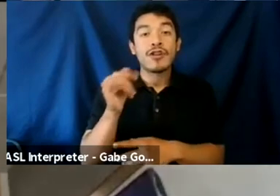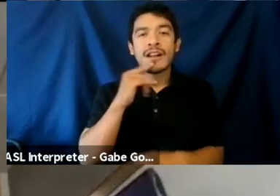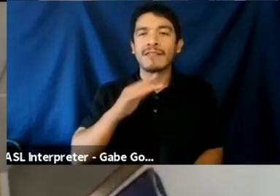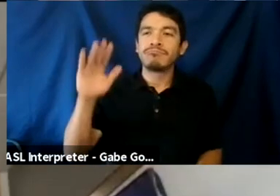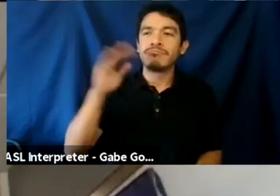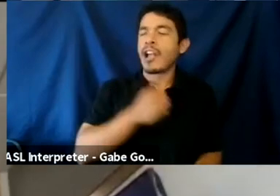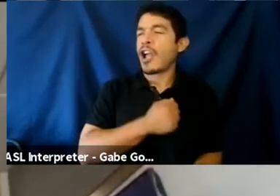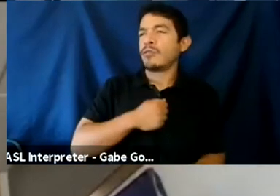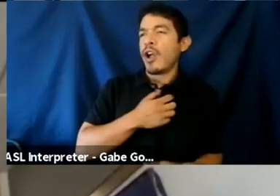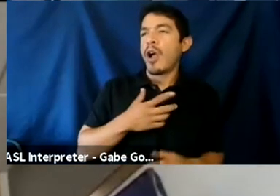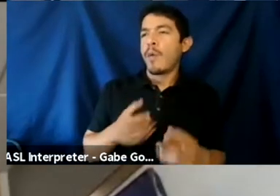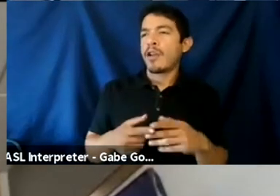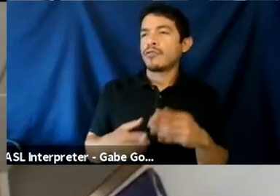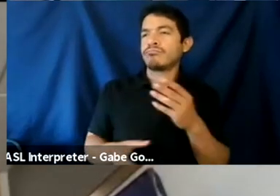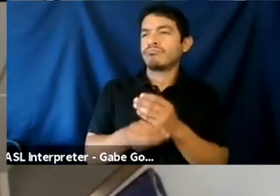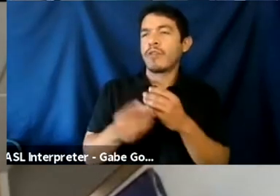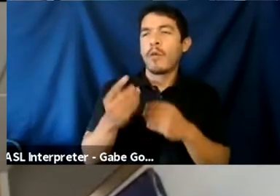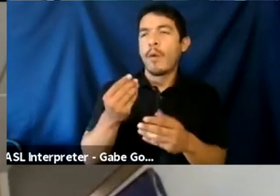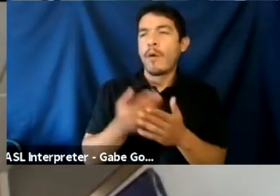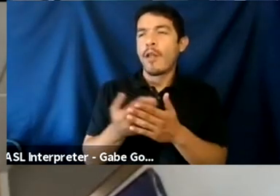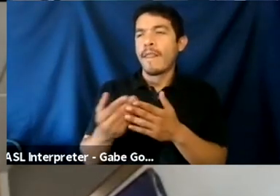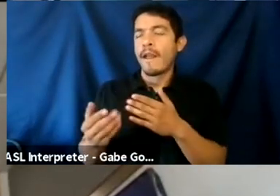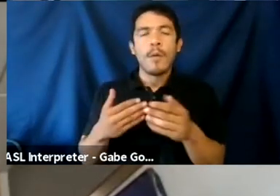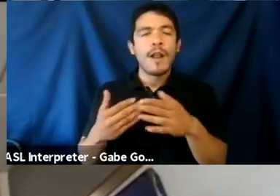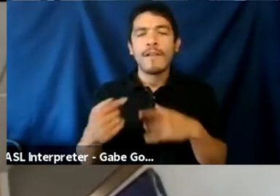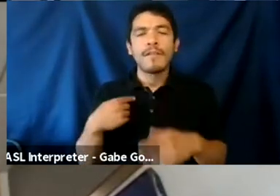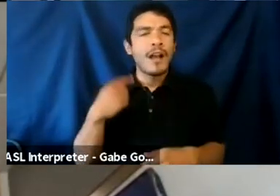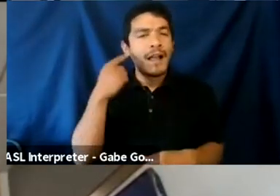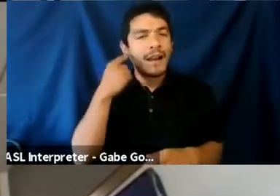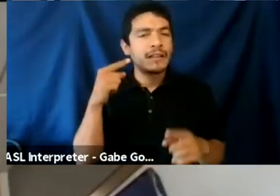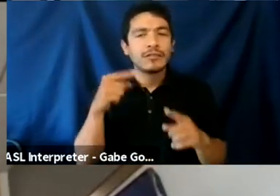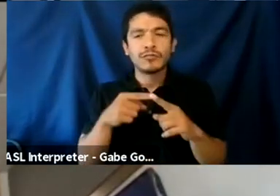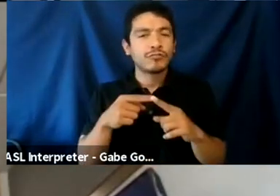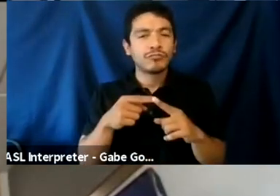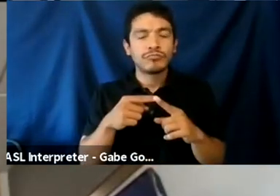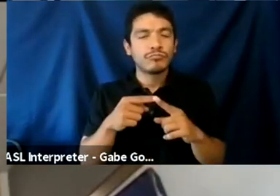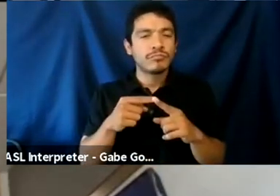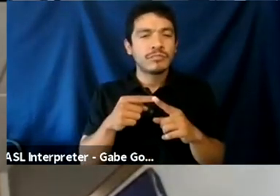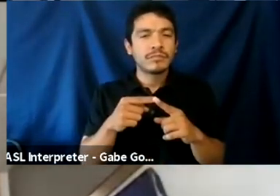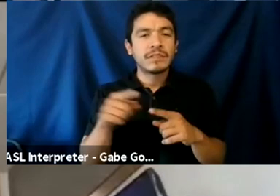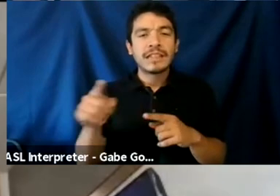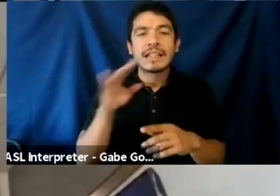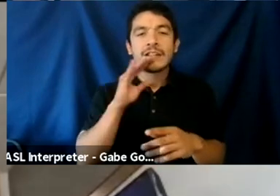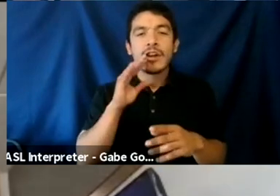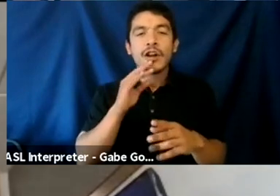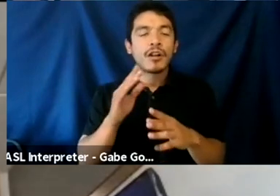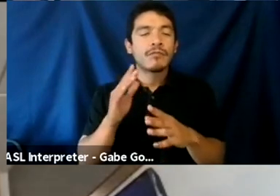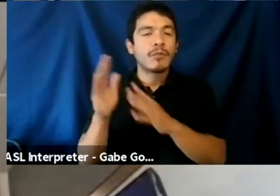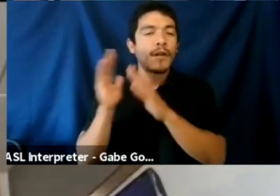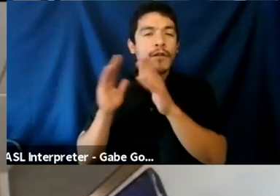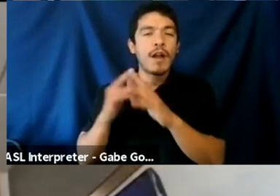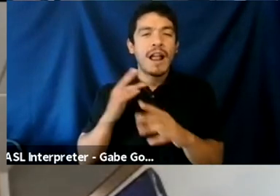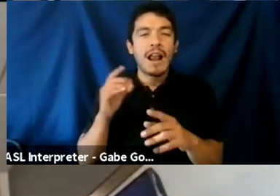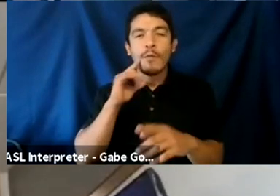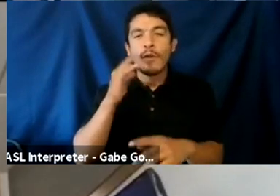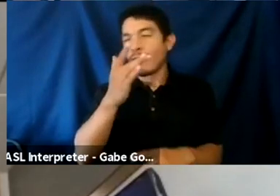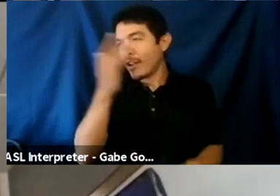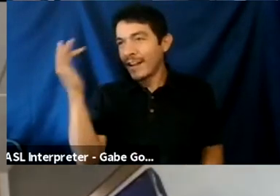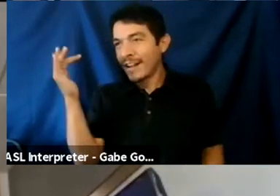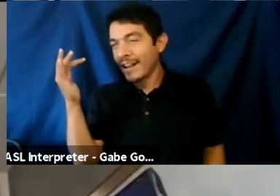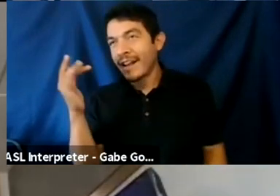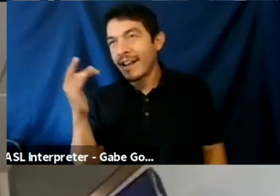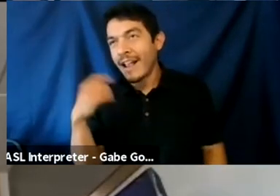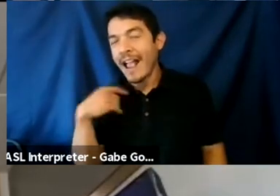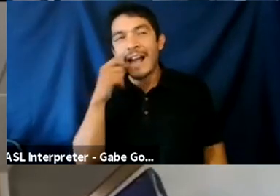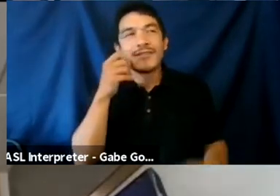sorry. I wanted to, um, to just comment whenever I was listening, you know, to them, uh, to, to them talking earlier and look, and then I'm, going to lose it. I